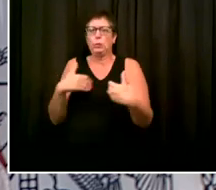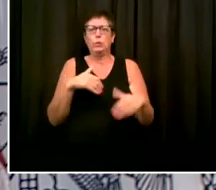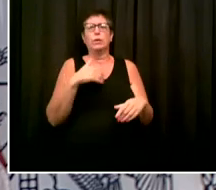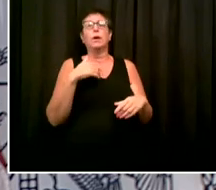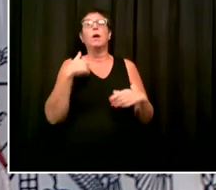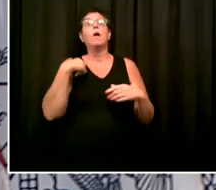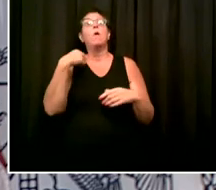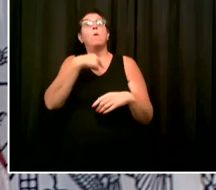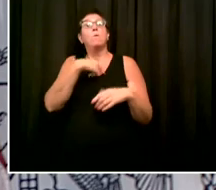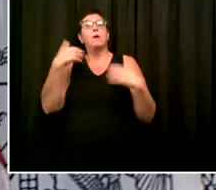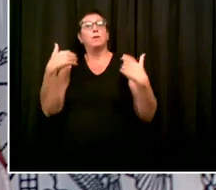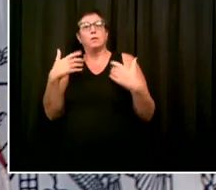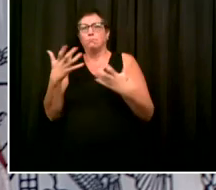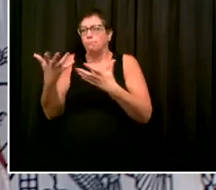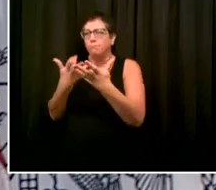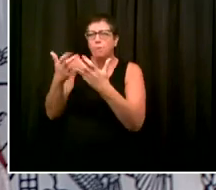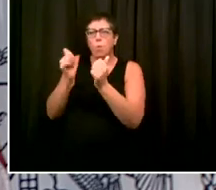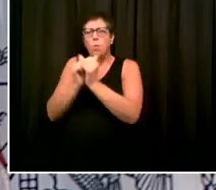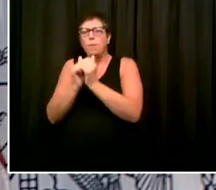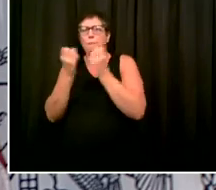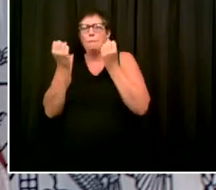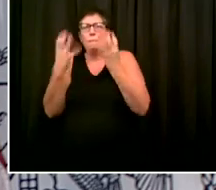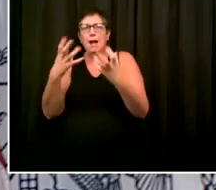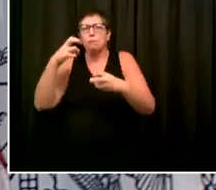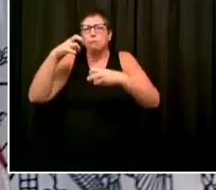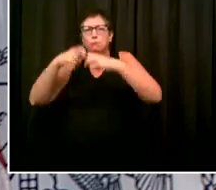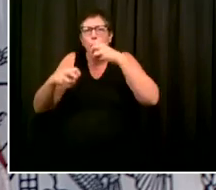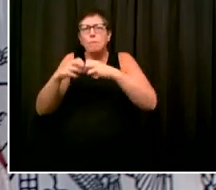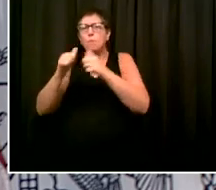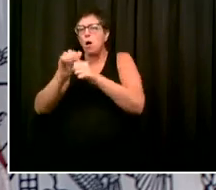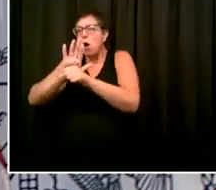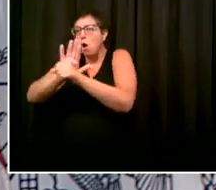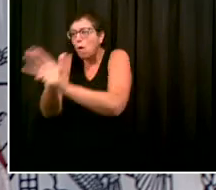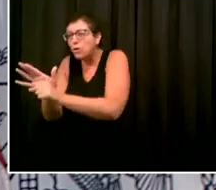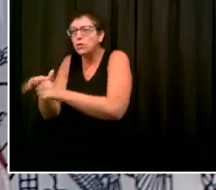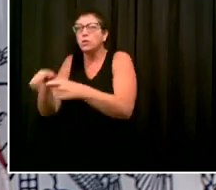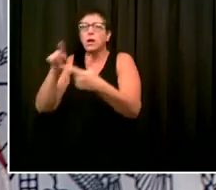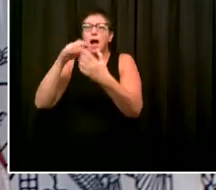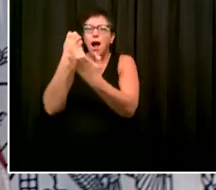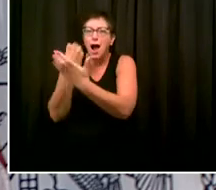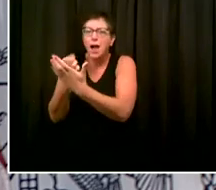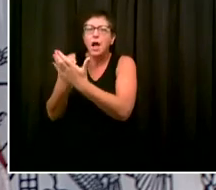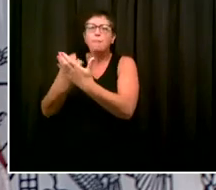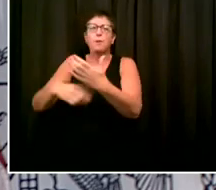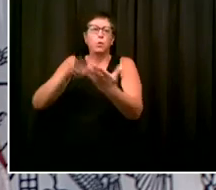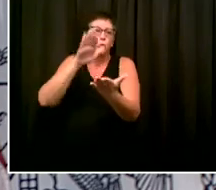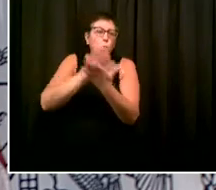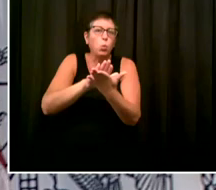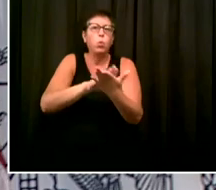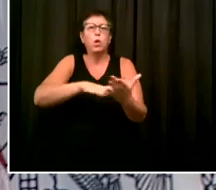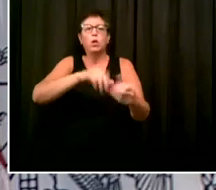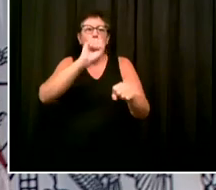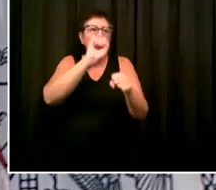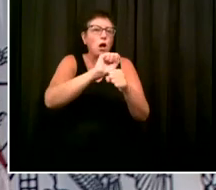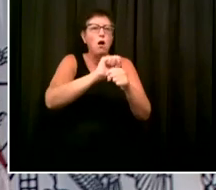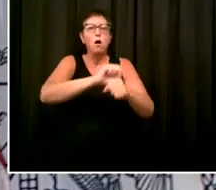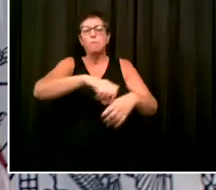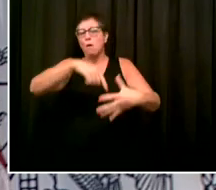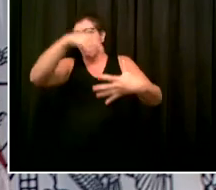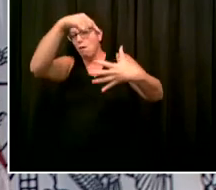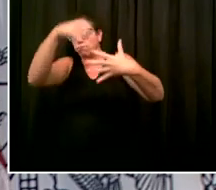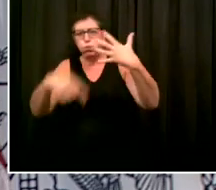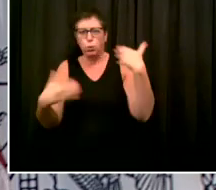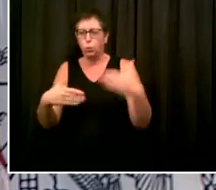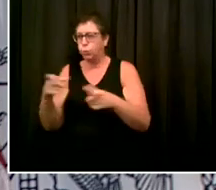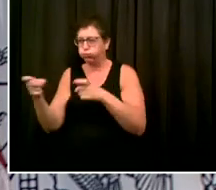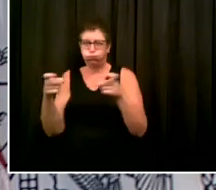all of these realities and make sense of them, including without the normal supports that typically exist in the criminal